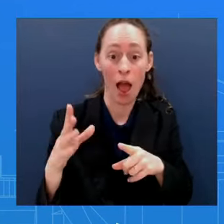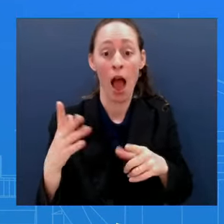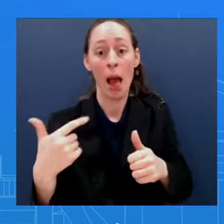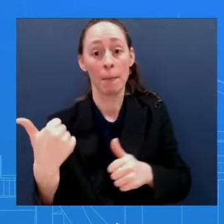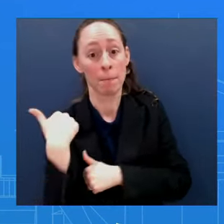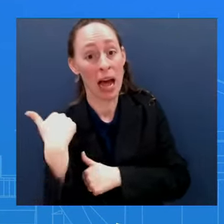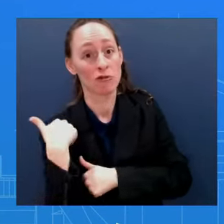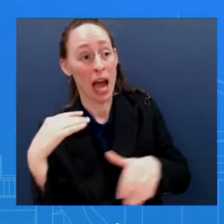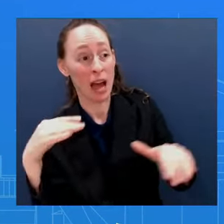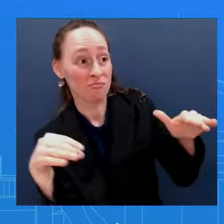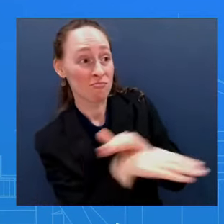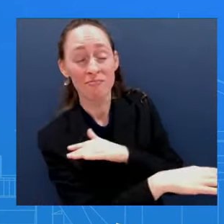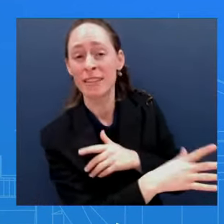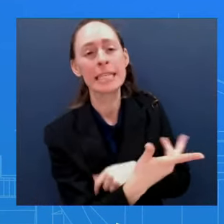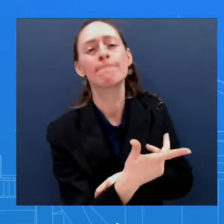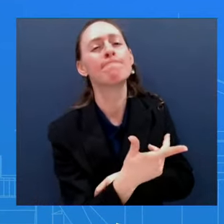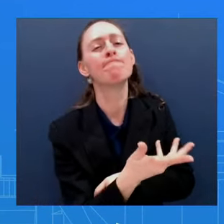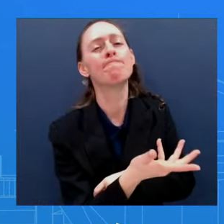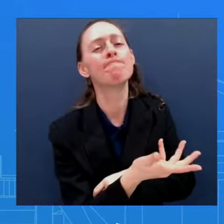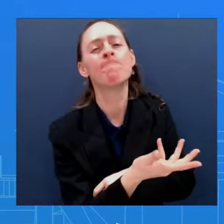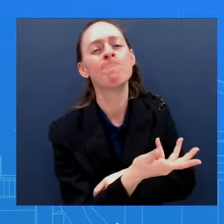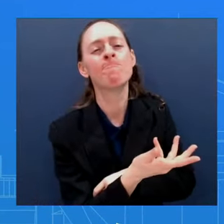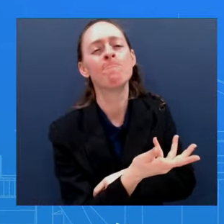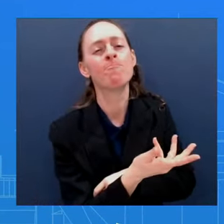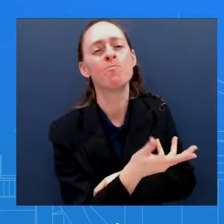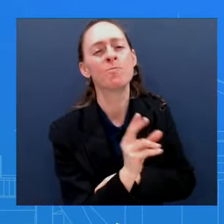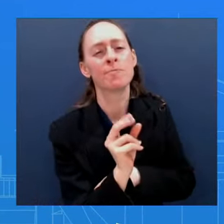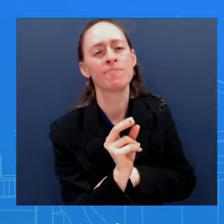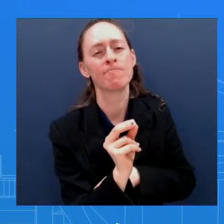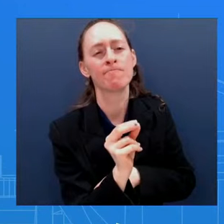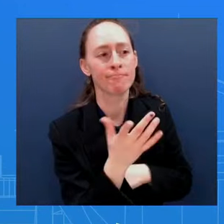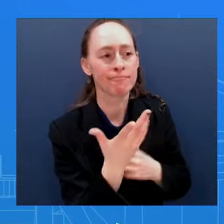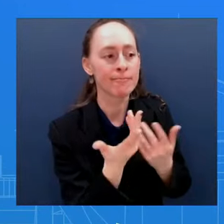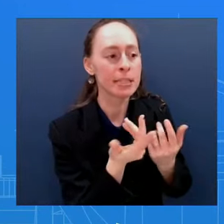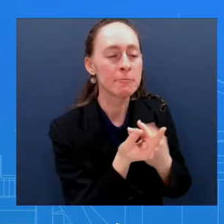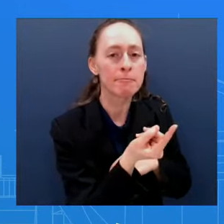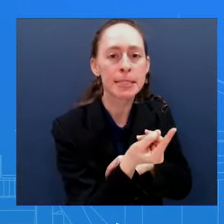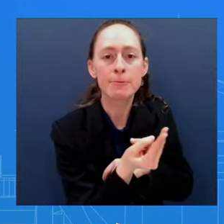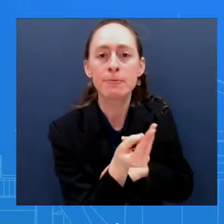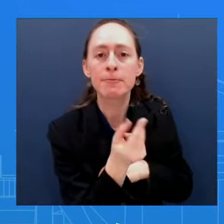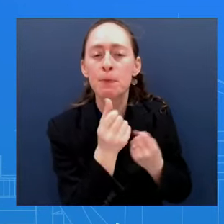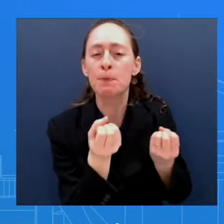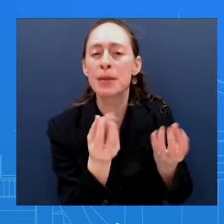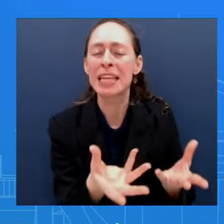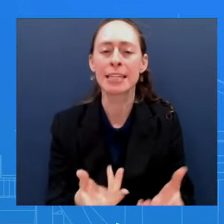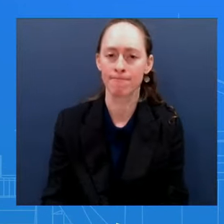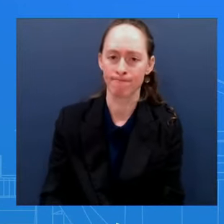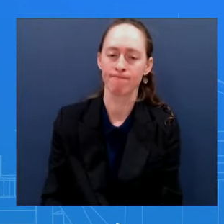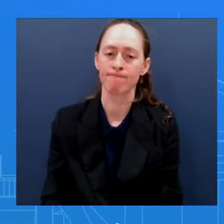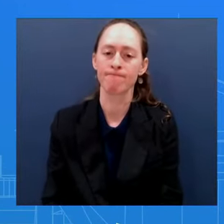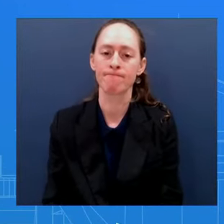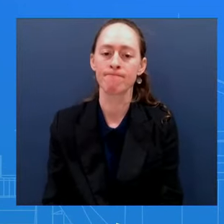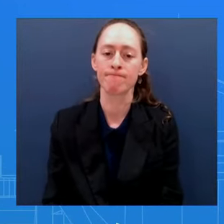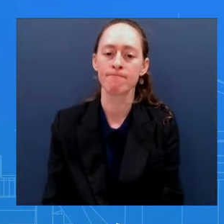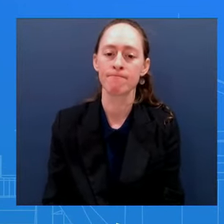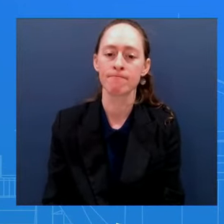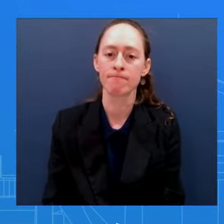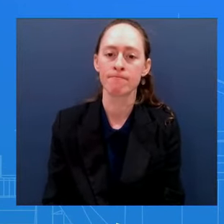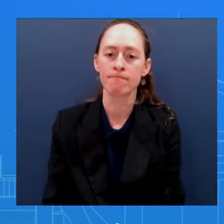you, John I have a question about Afghanistan and then one about Lunar New Year Starting with Afghanistan,